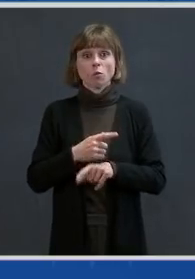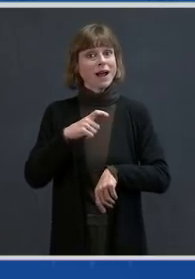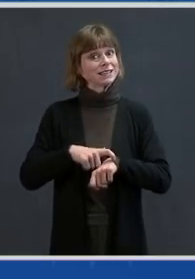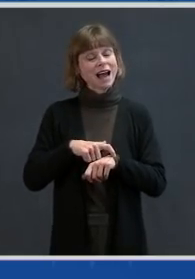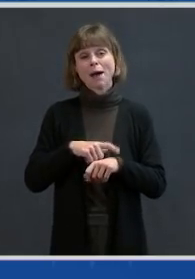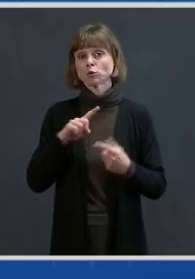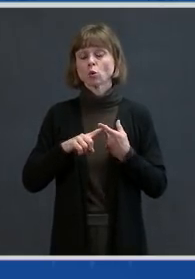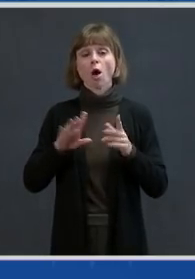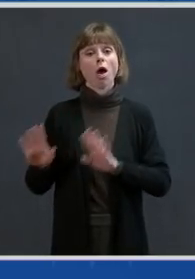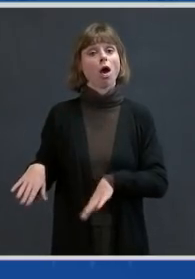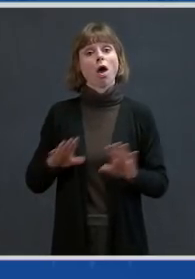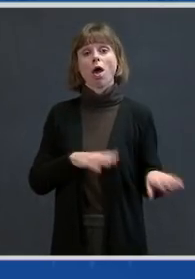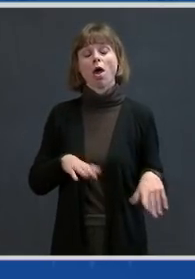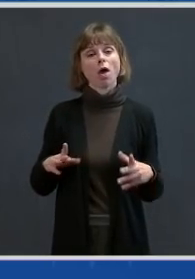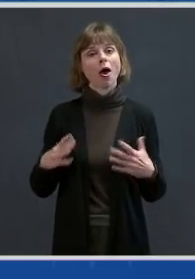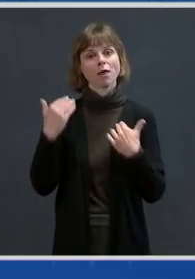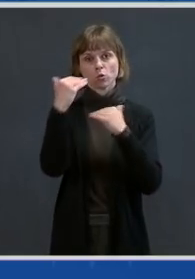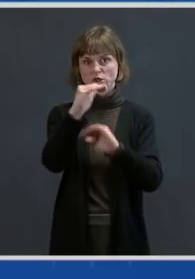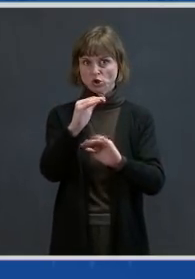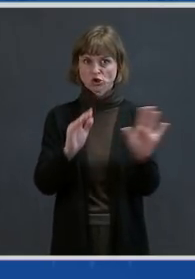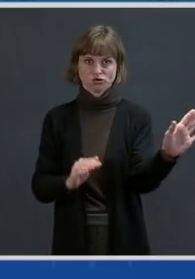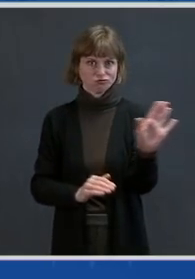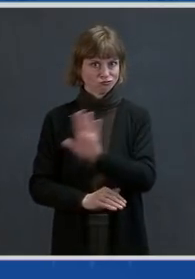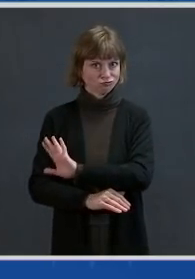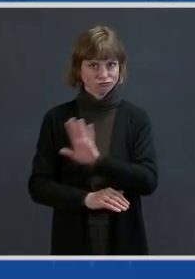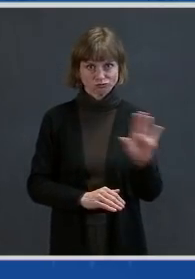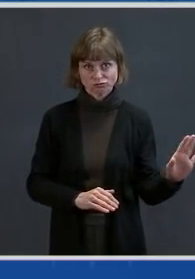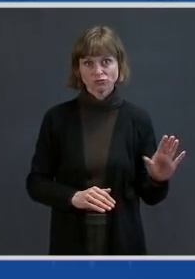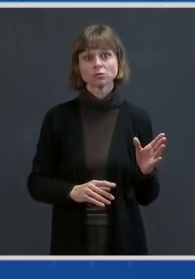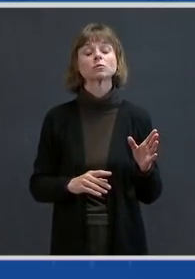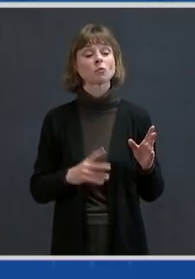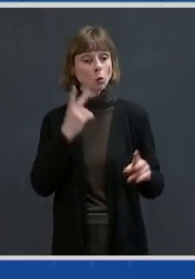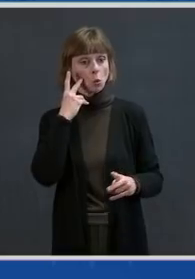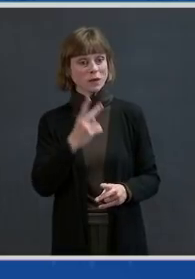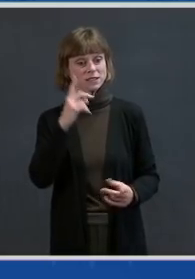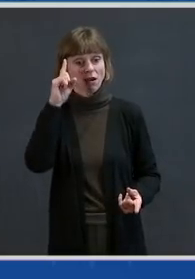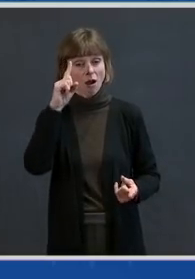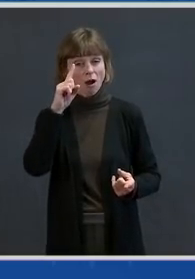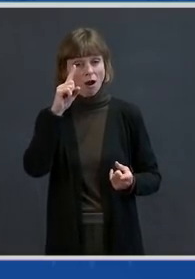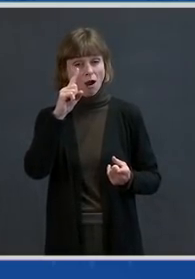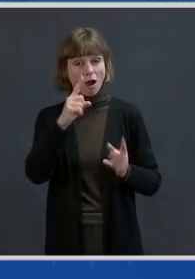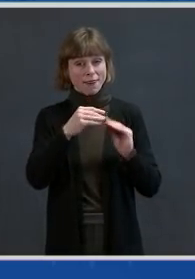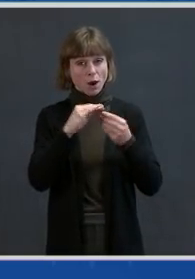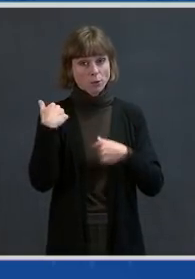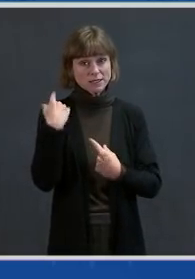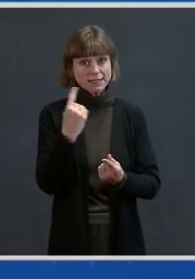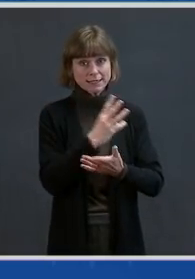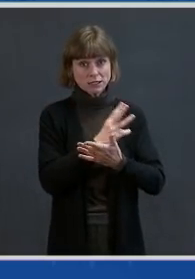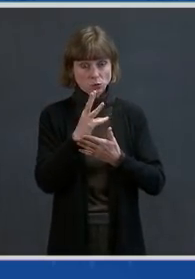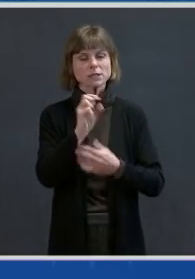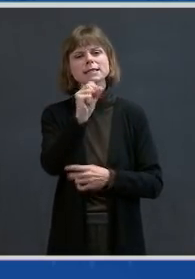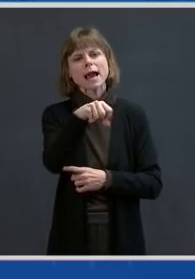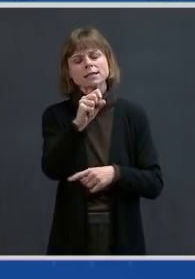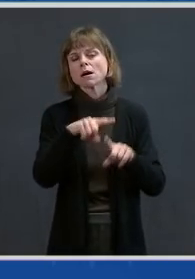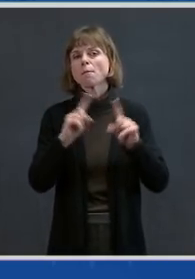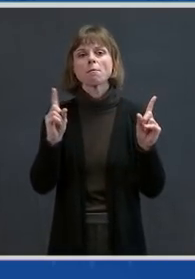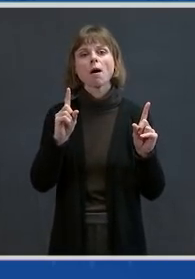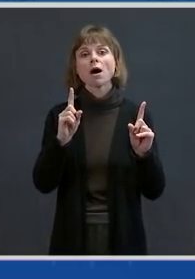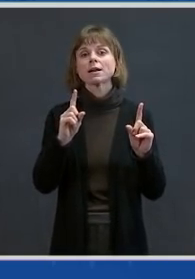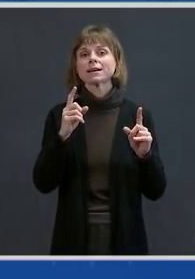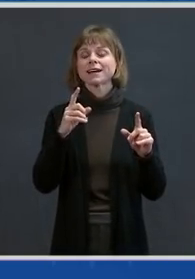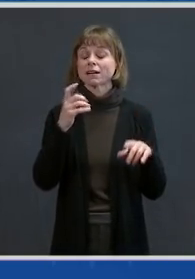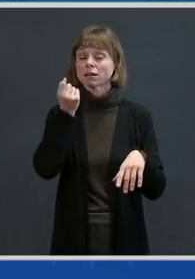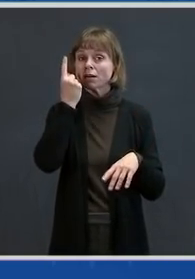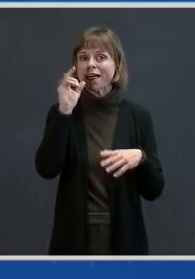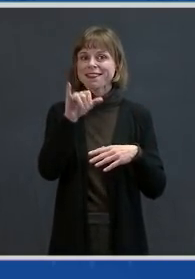we have been experiencing large declines in cases and admissions over the past six weeks, these declines follow the highest peak we have